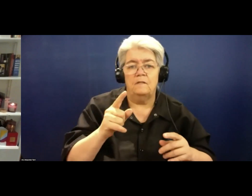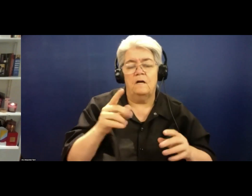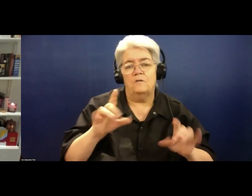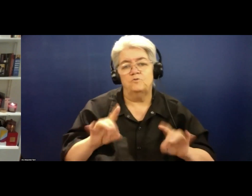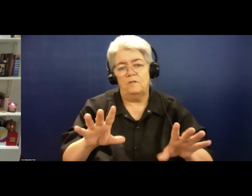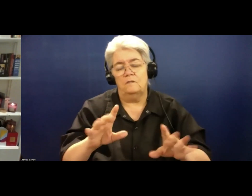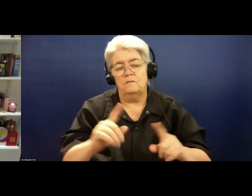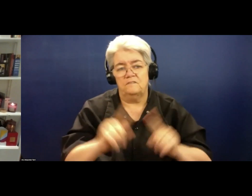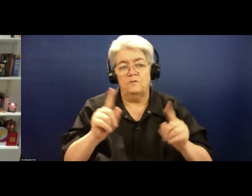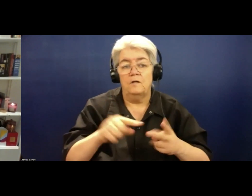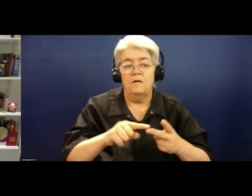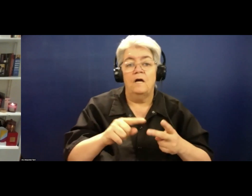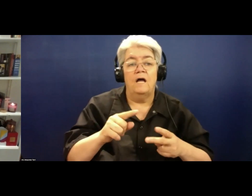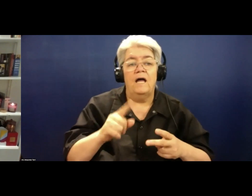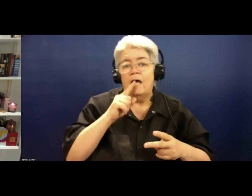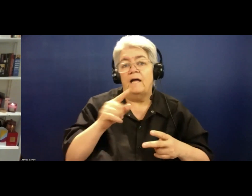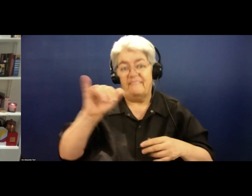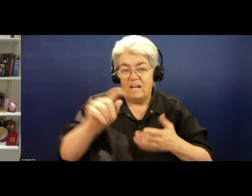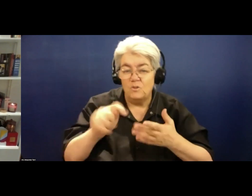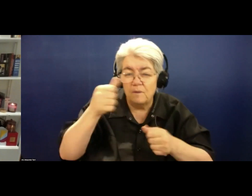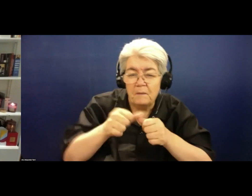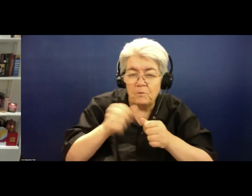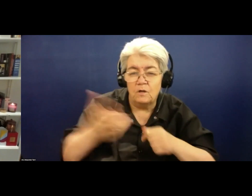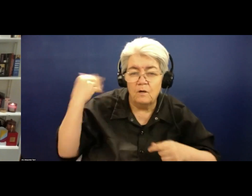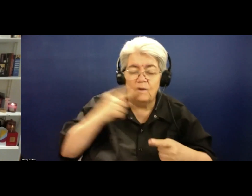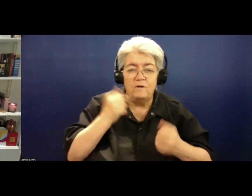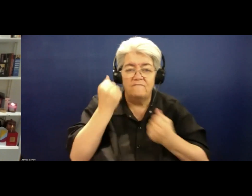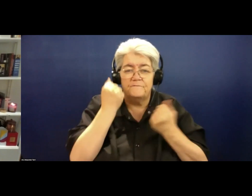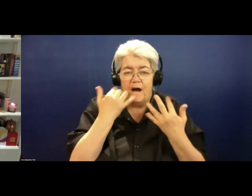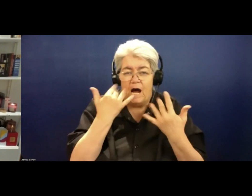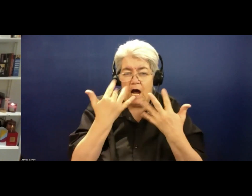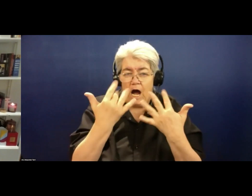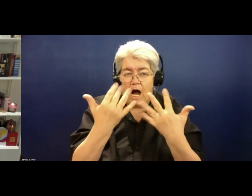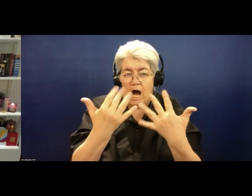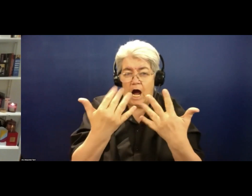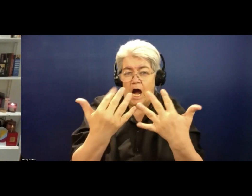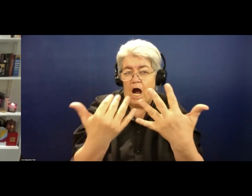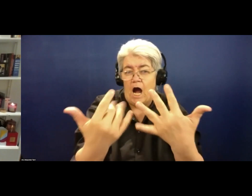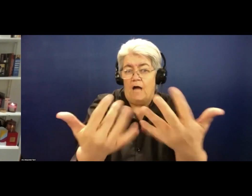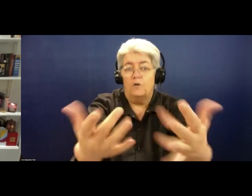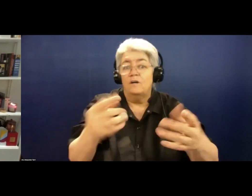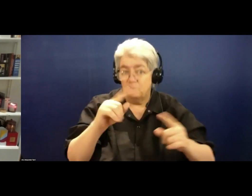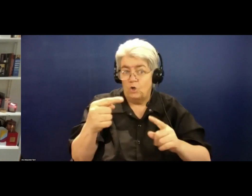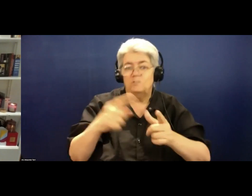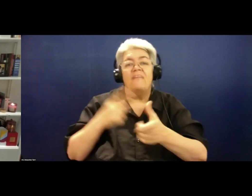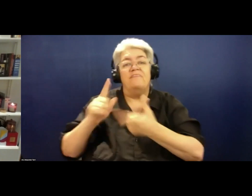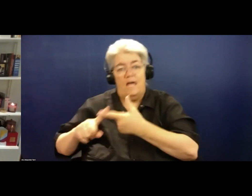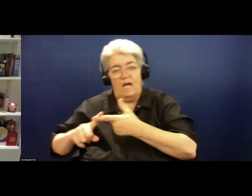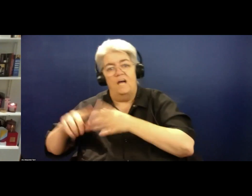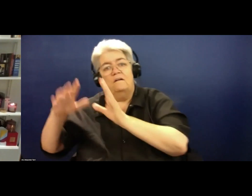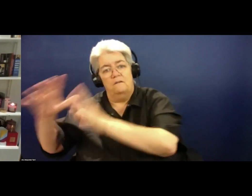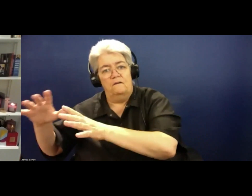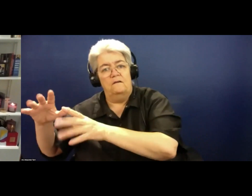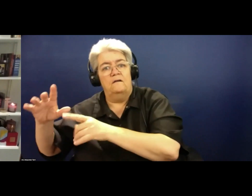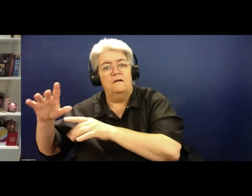We also had horrific bushfires, you might recall, or wildfires just before COVID took off. So let me take you back to before the wildfires and before COVID.